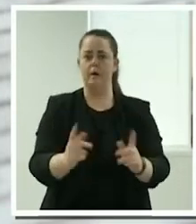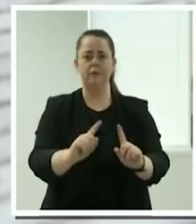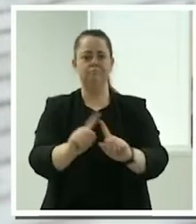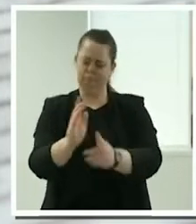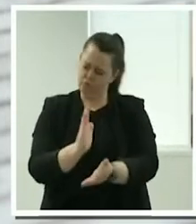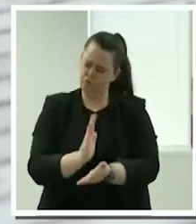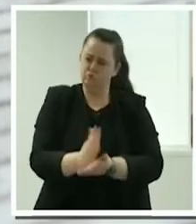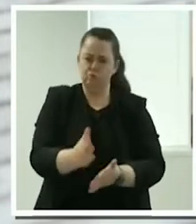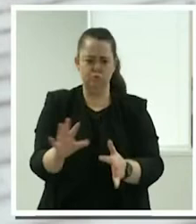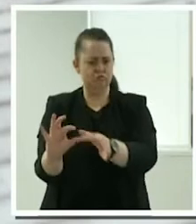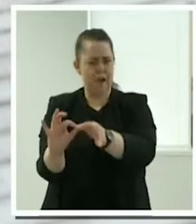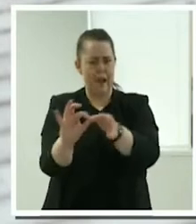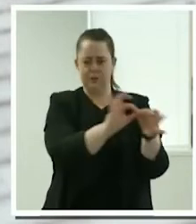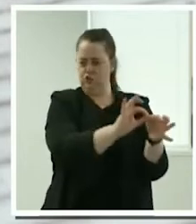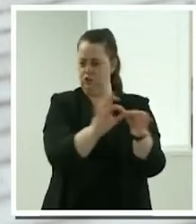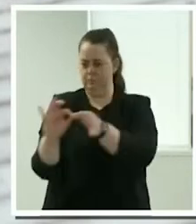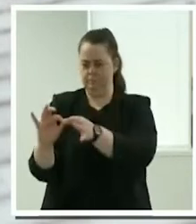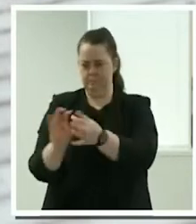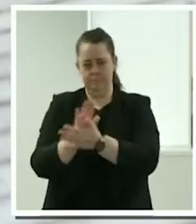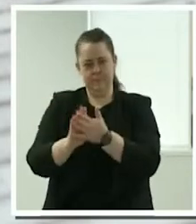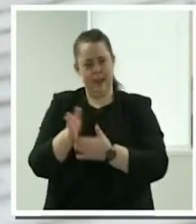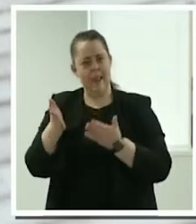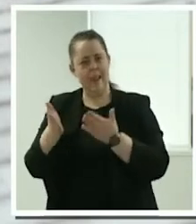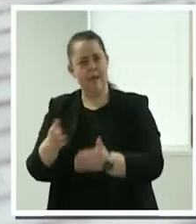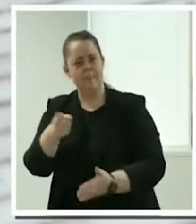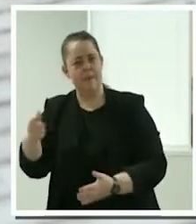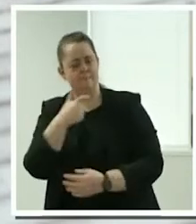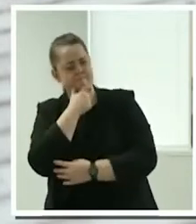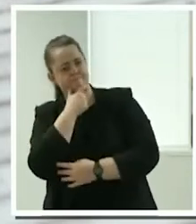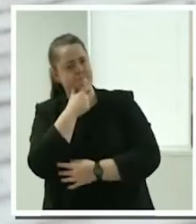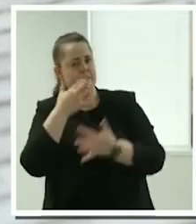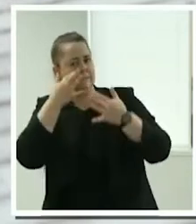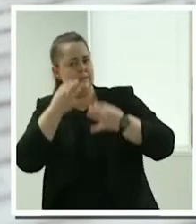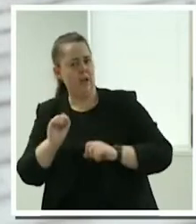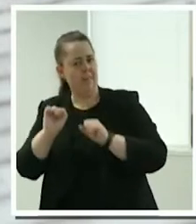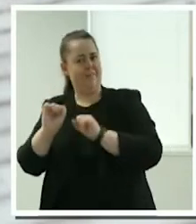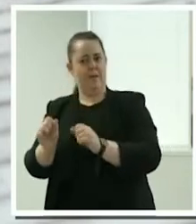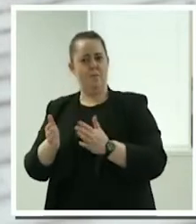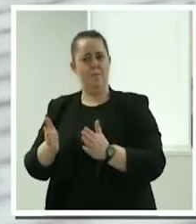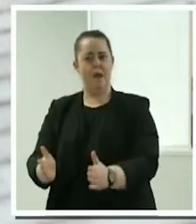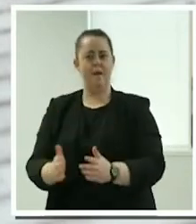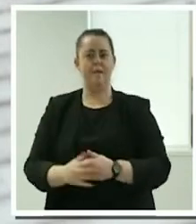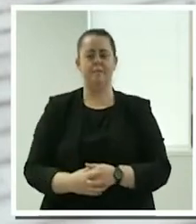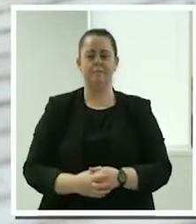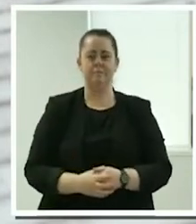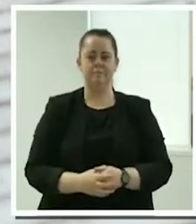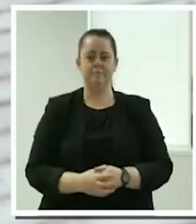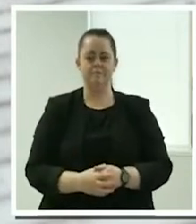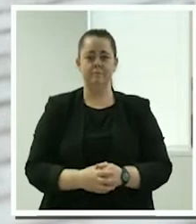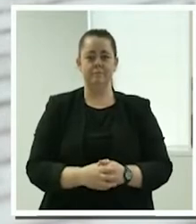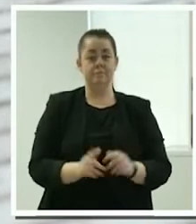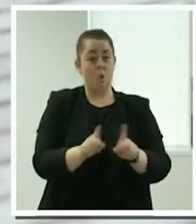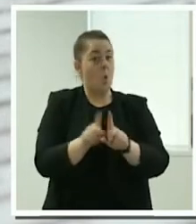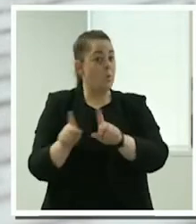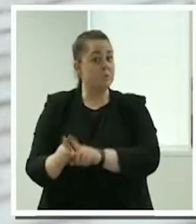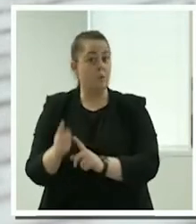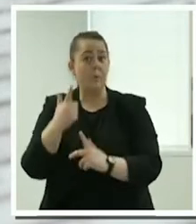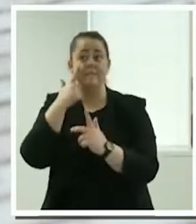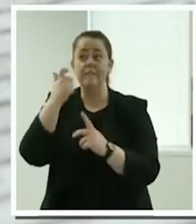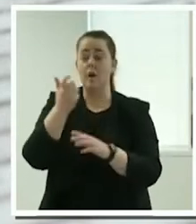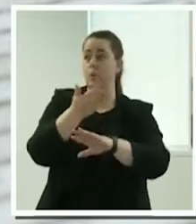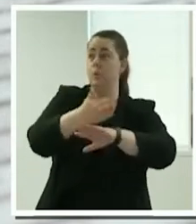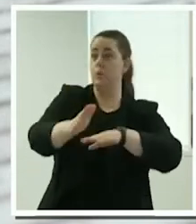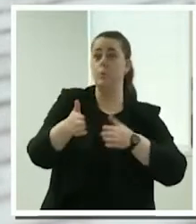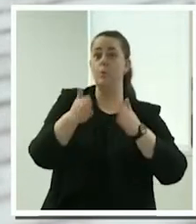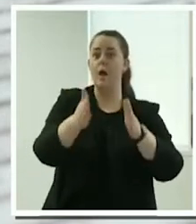the client to engage on their own terms. The future is also about facilitating or embracing new models, which remove a lot